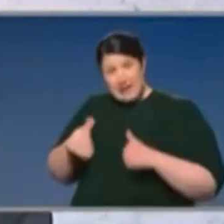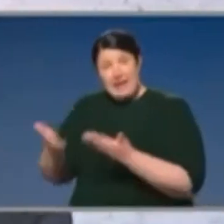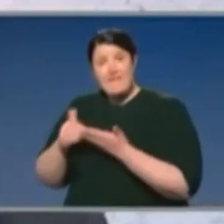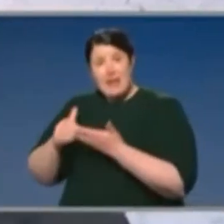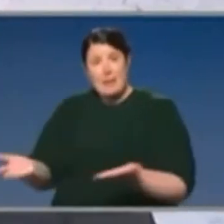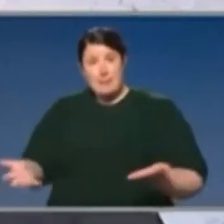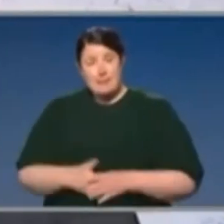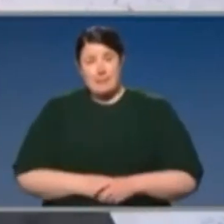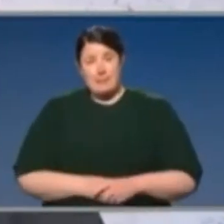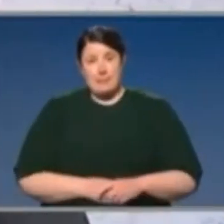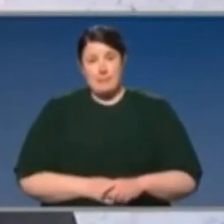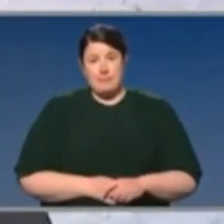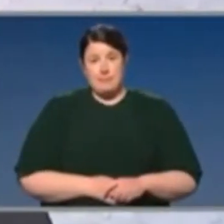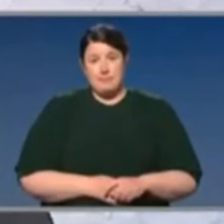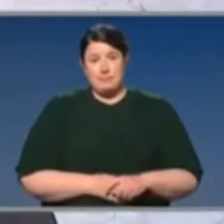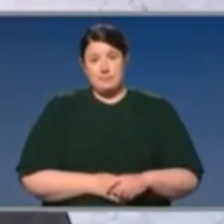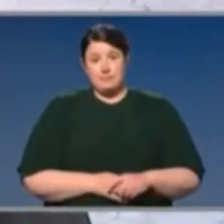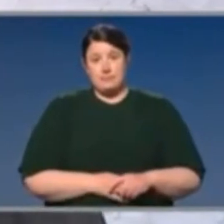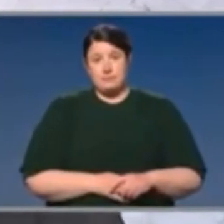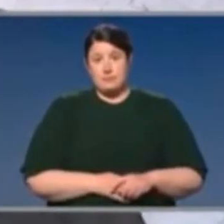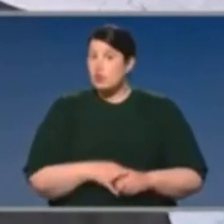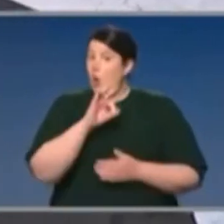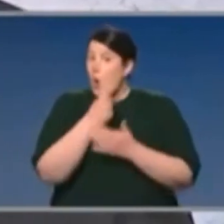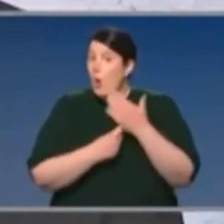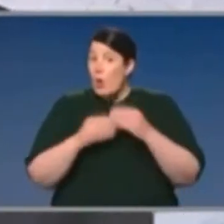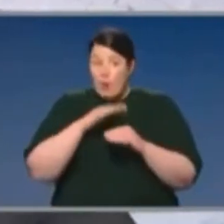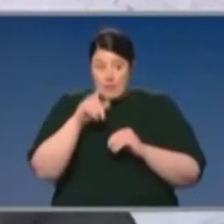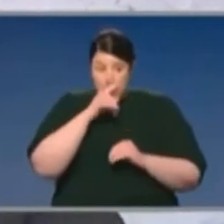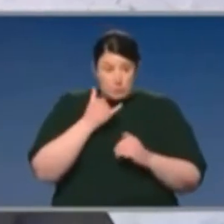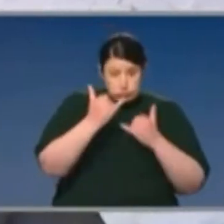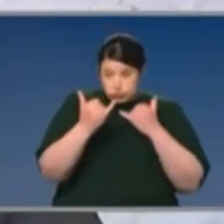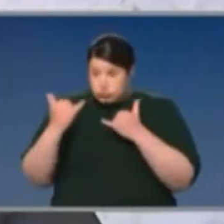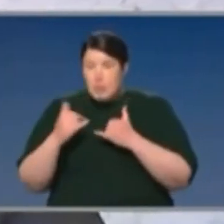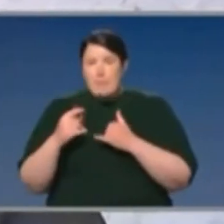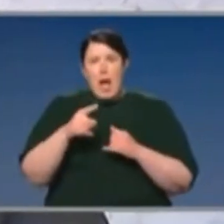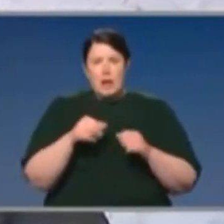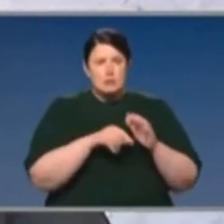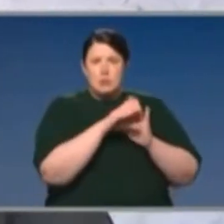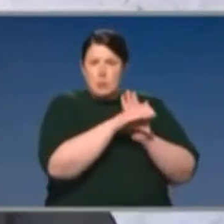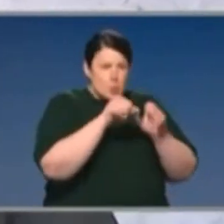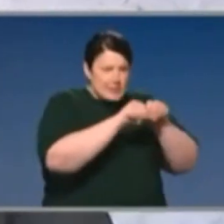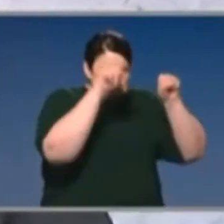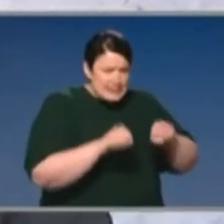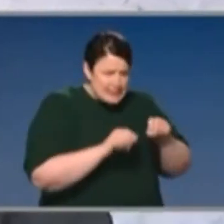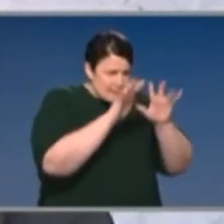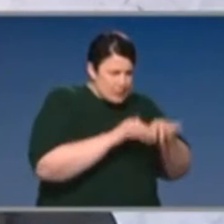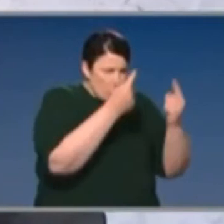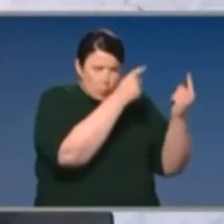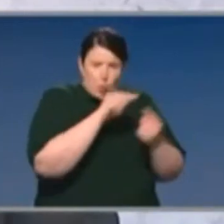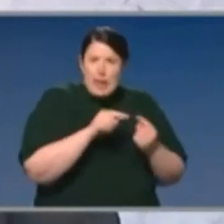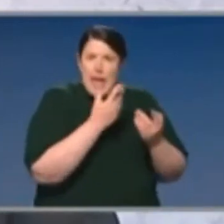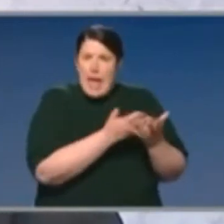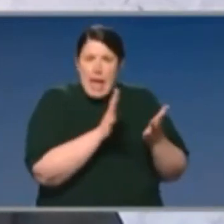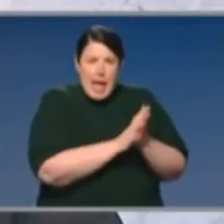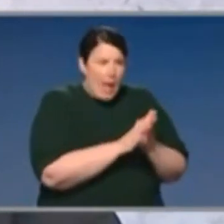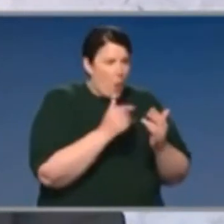South Wales. And I should stress, it's just not about how many people you've got on the phone. Information systems are critical to this. The way it works